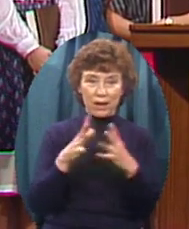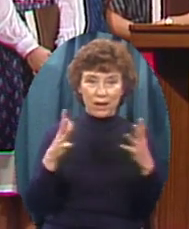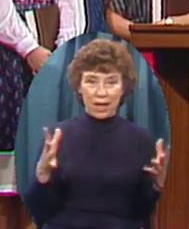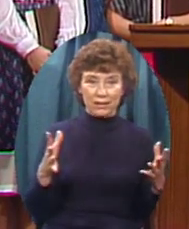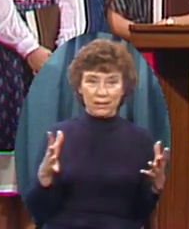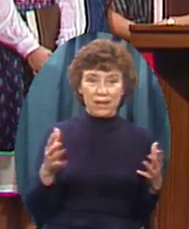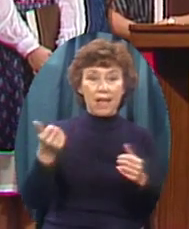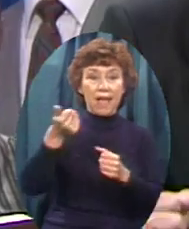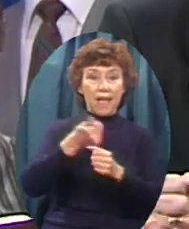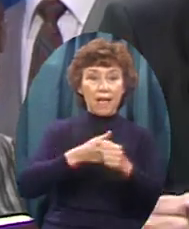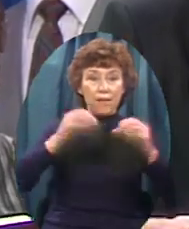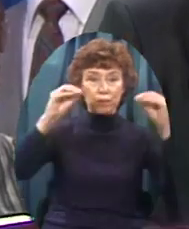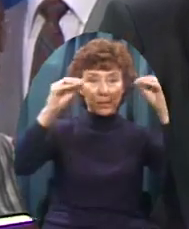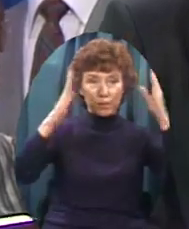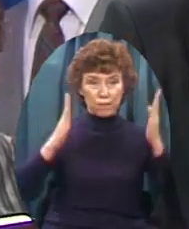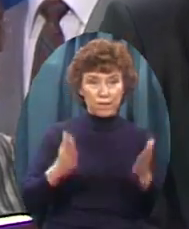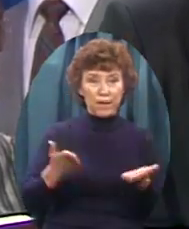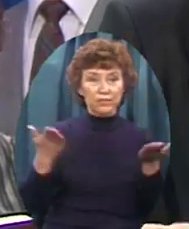Monday, Wednesday, Friday